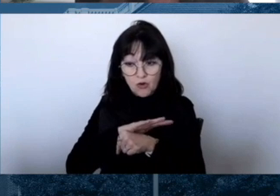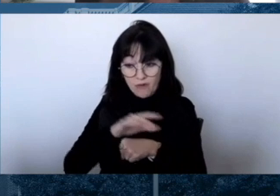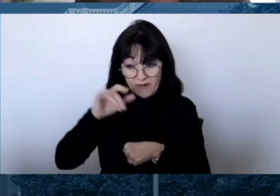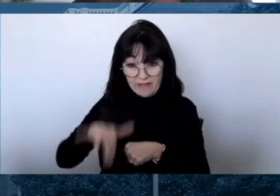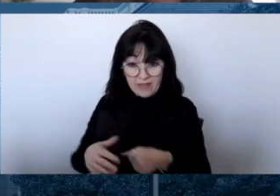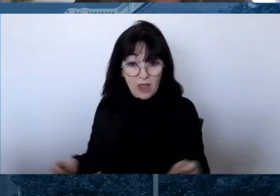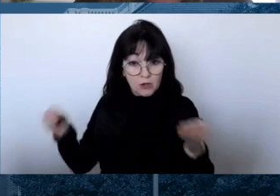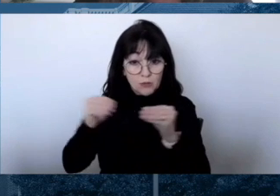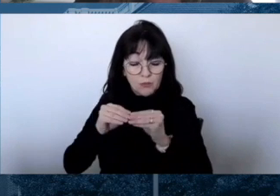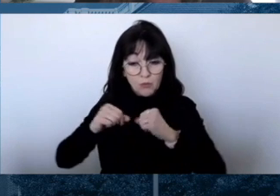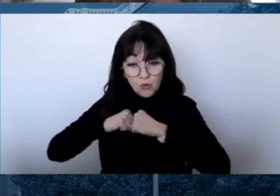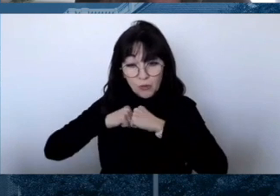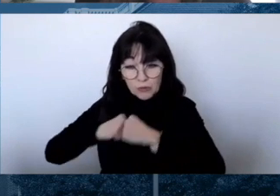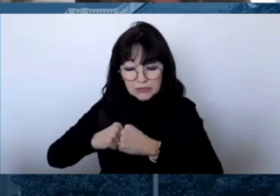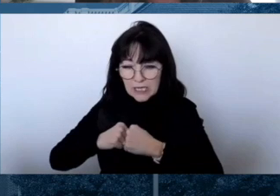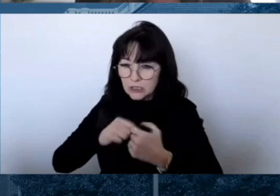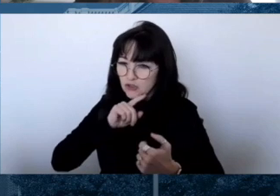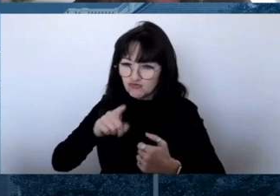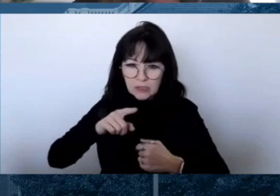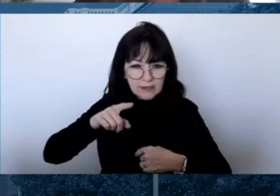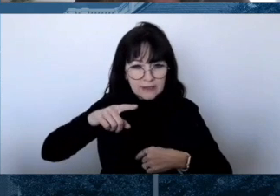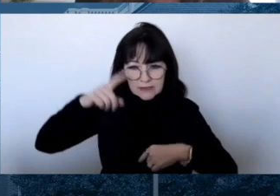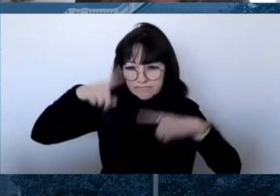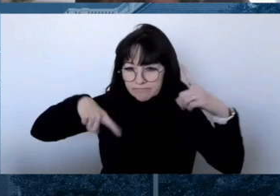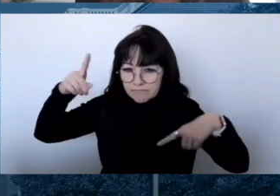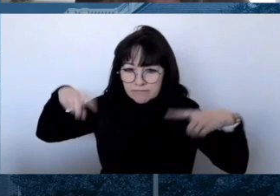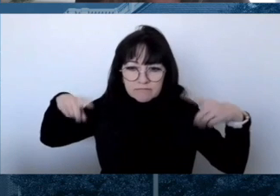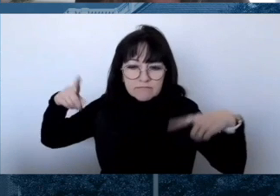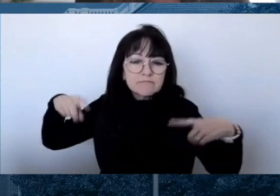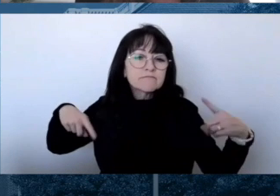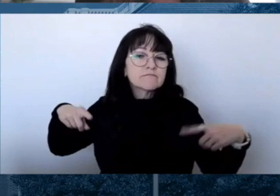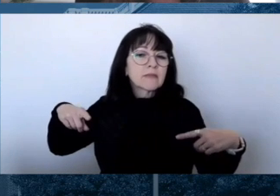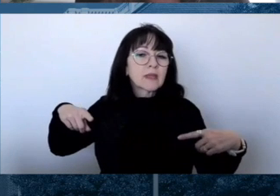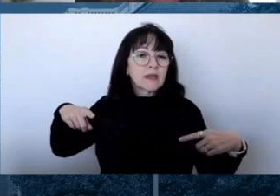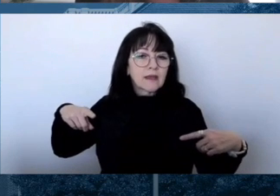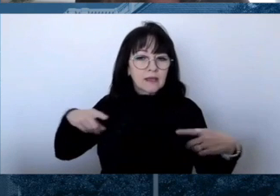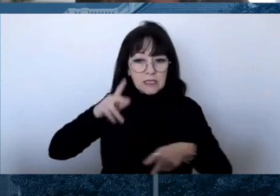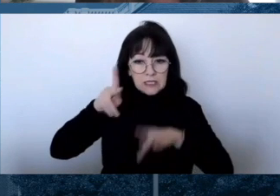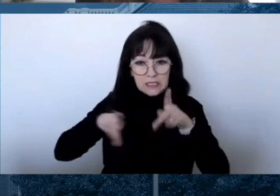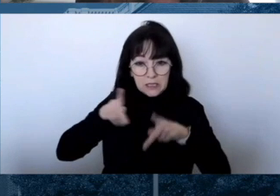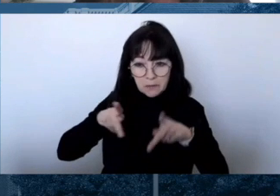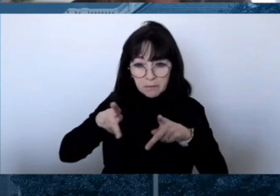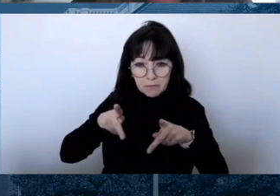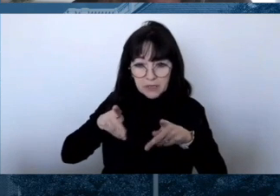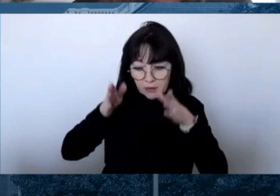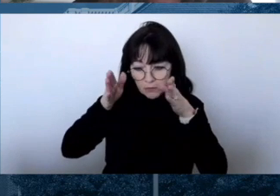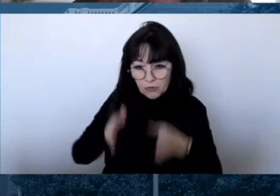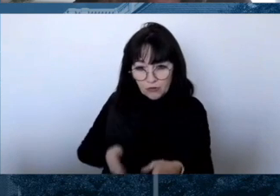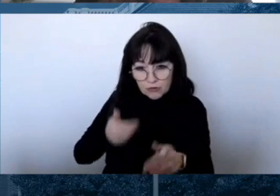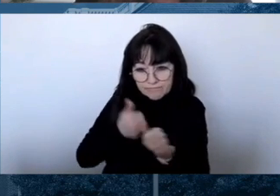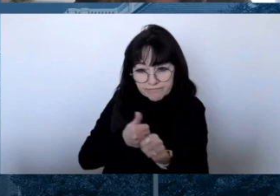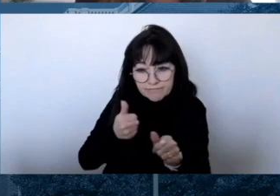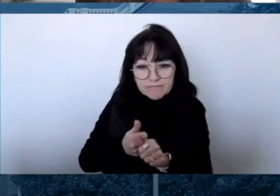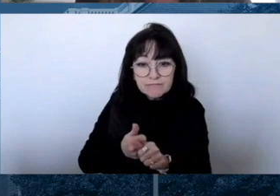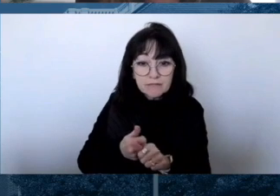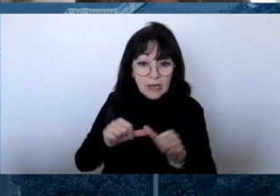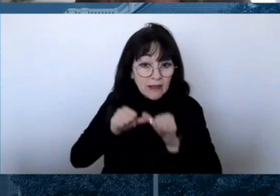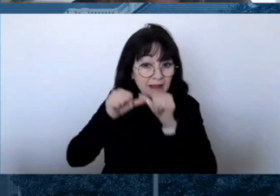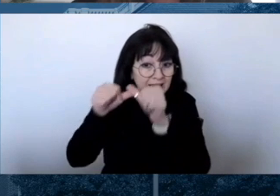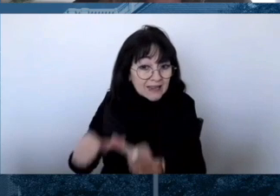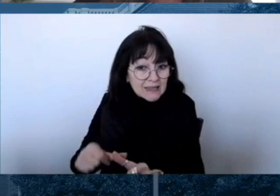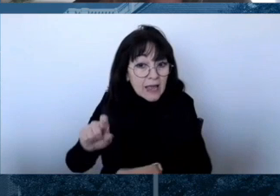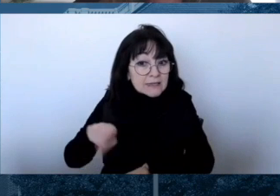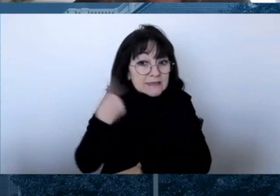disease from person to person. We don't know how long natural immunity might last. And the level of protection people